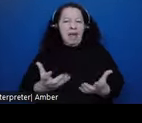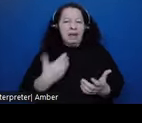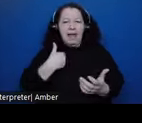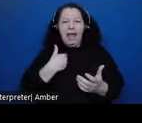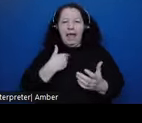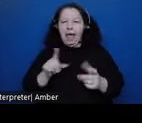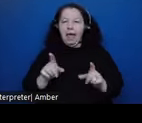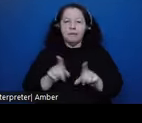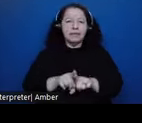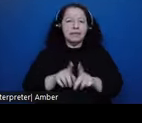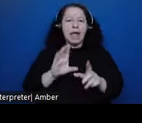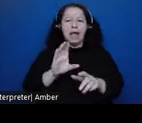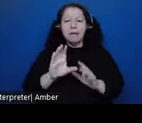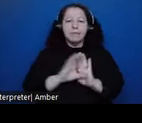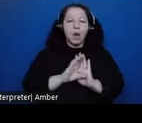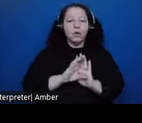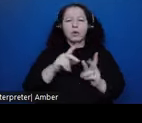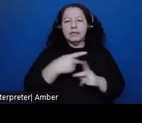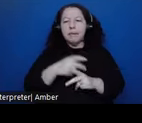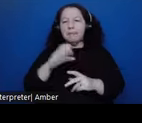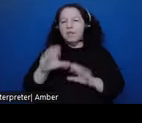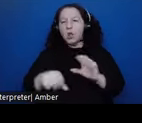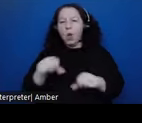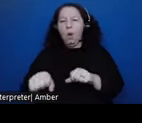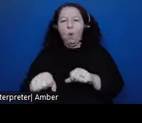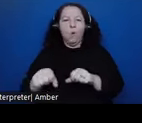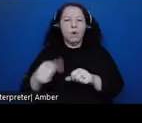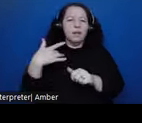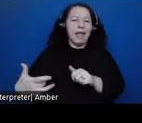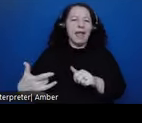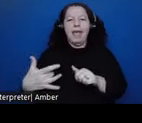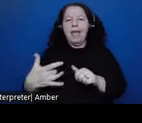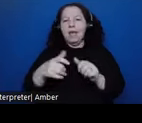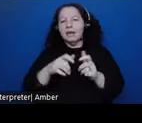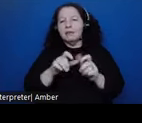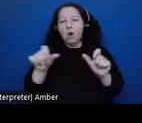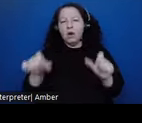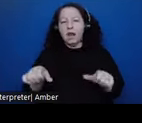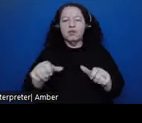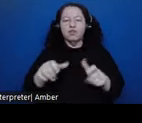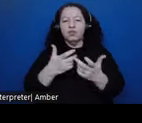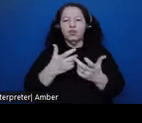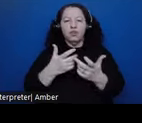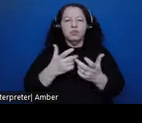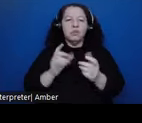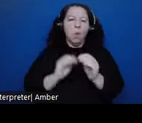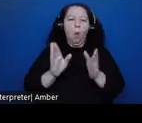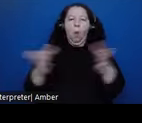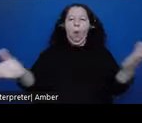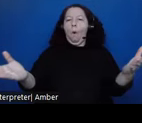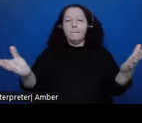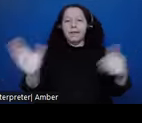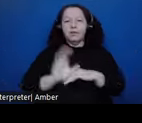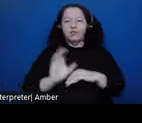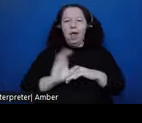colonial, syncretic form of architecture of an open chapel because native peoples were not accustomed to going